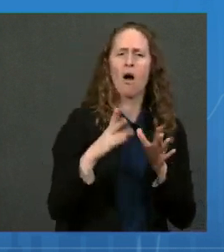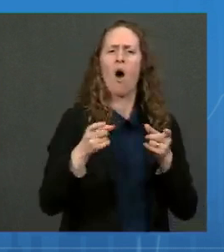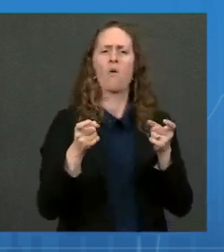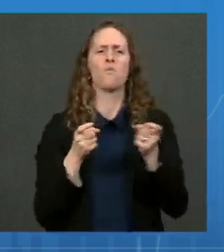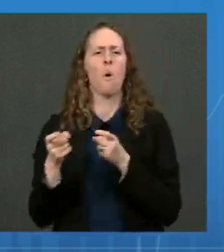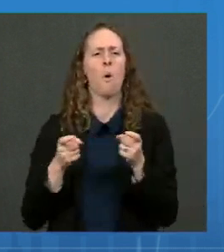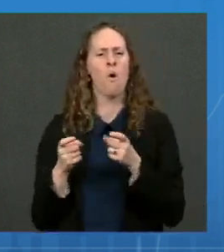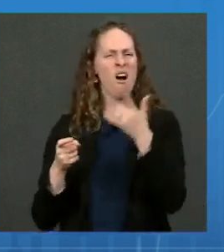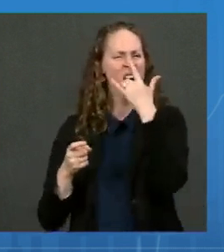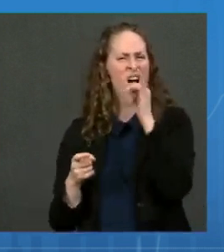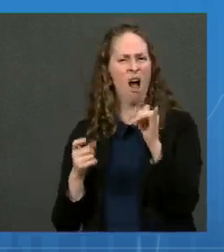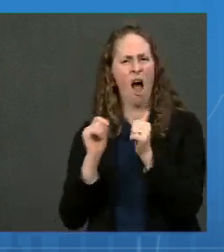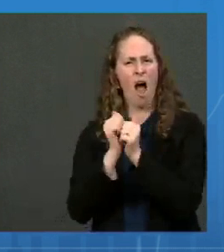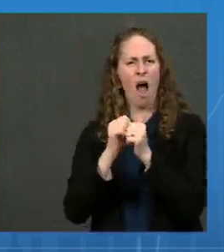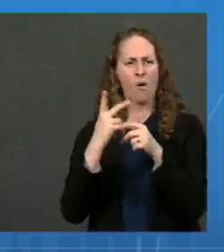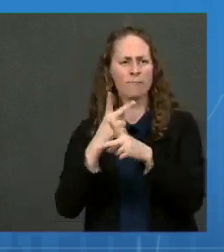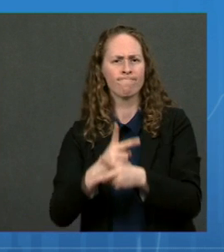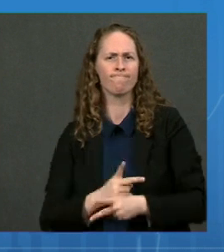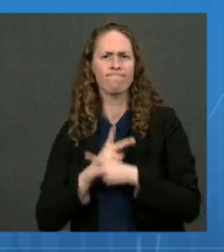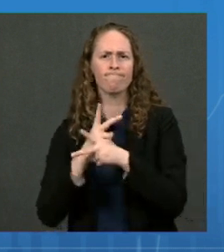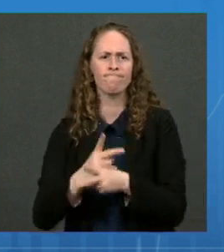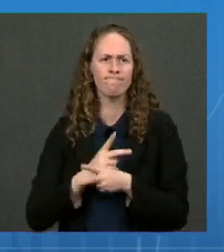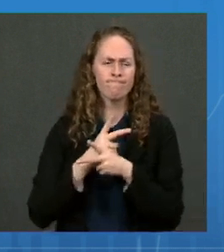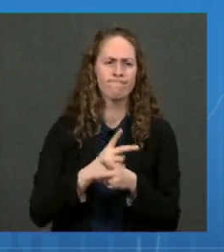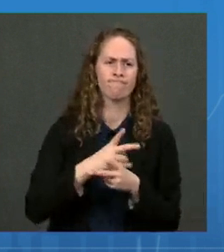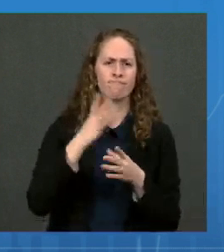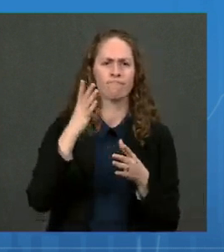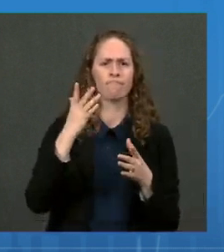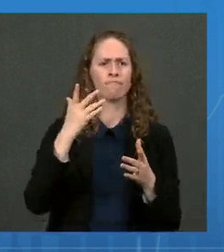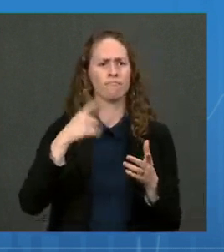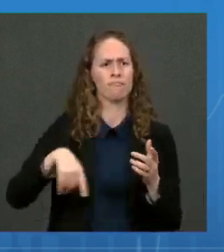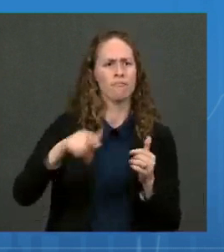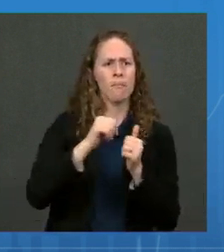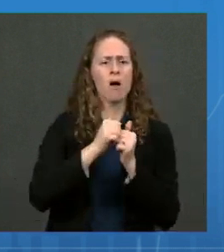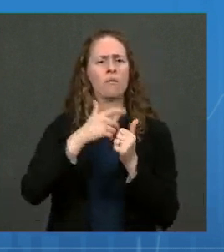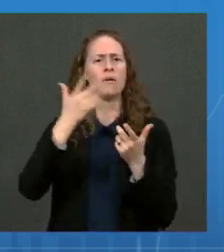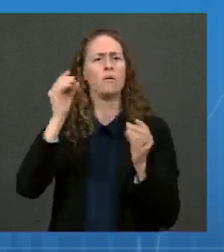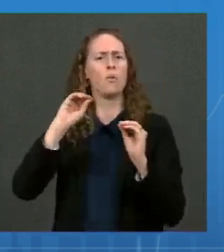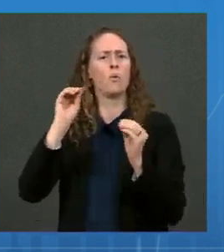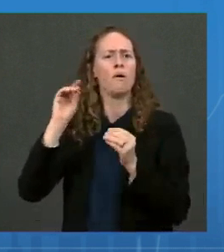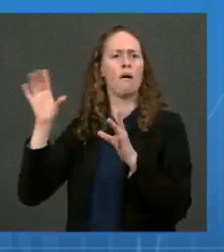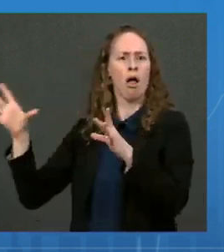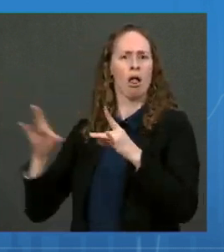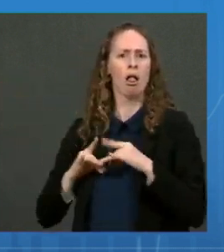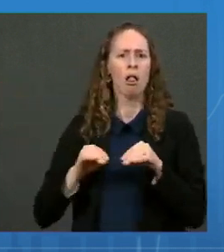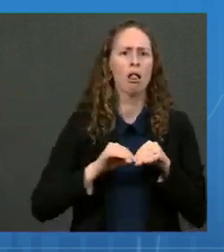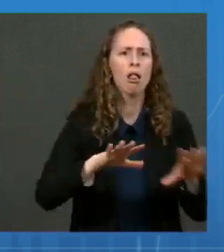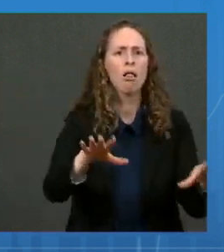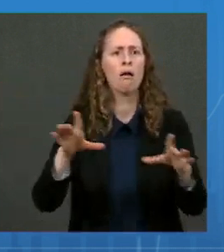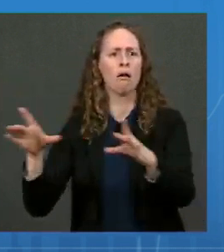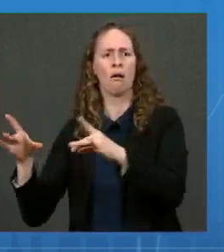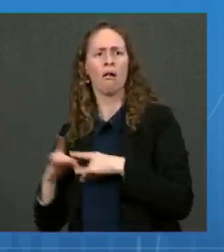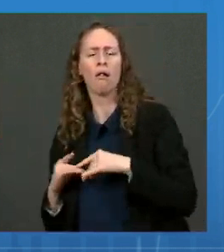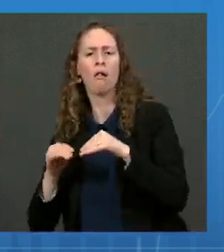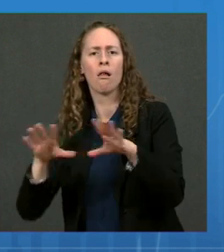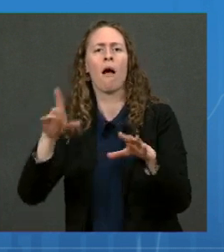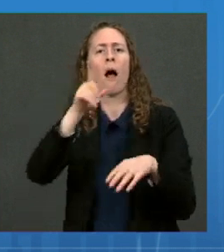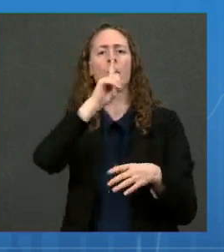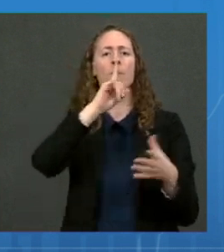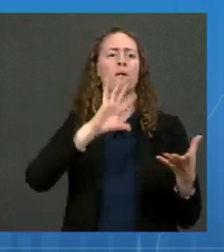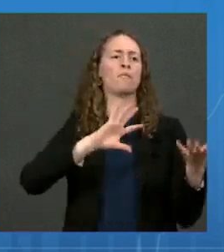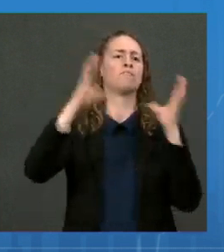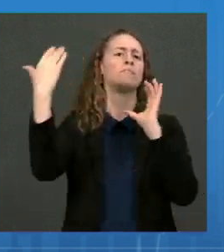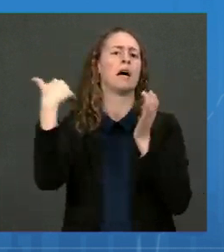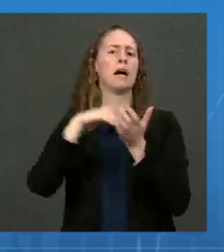low level of infection that doesn't disrupt society in any meaningful way. For example, there are countries in